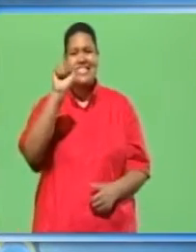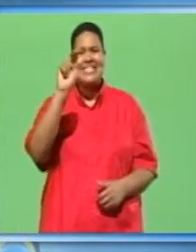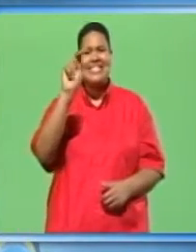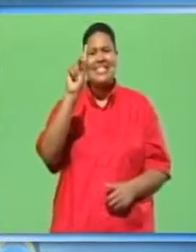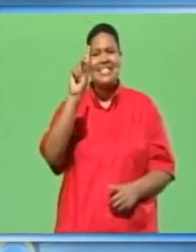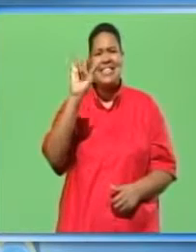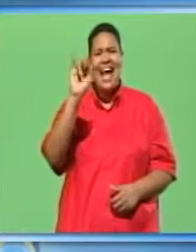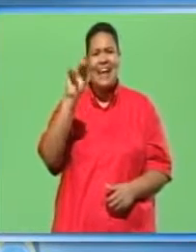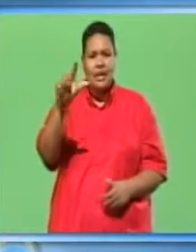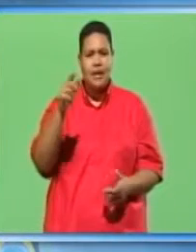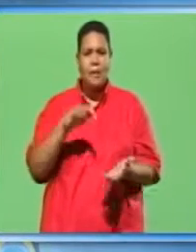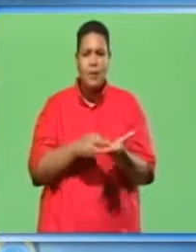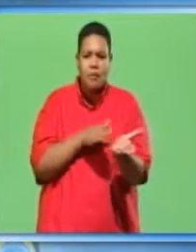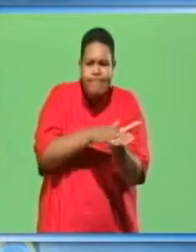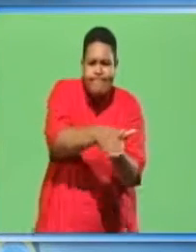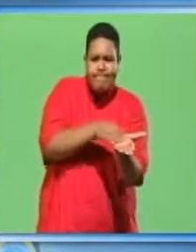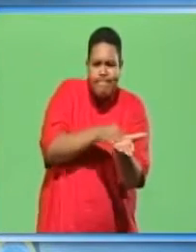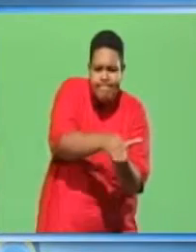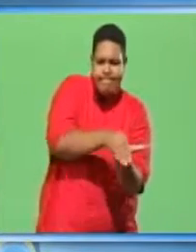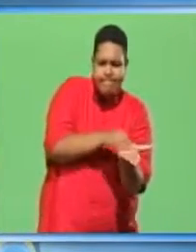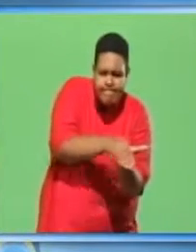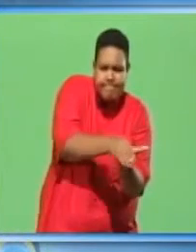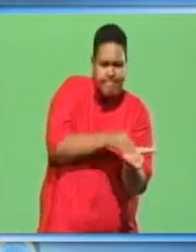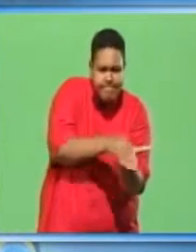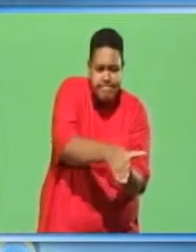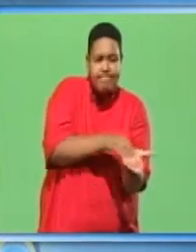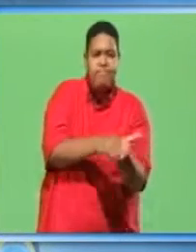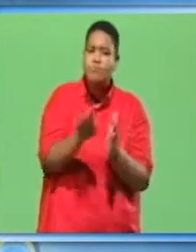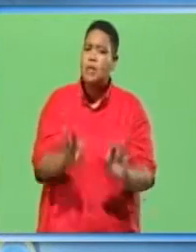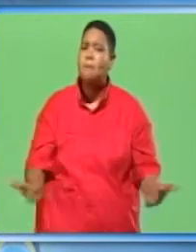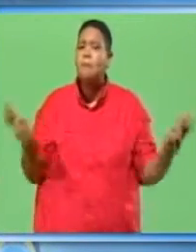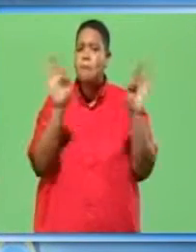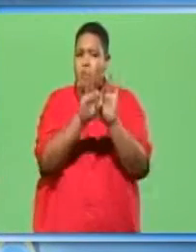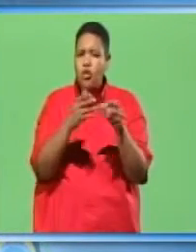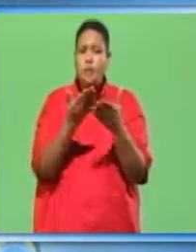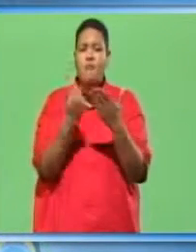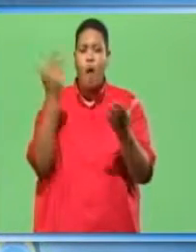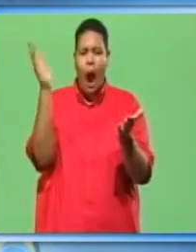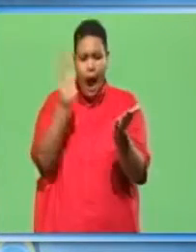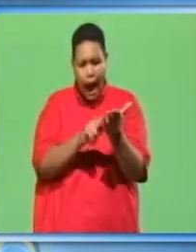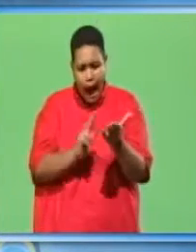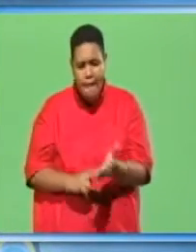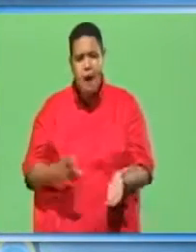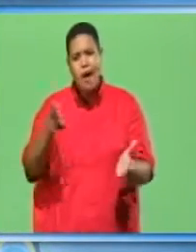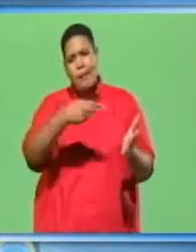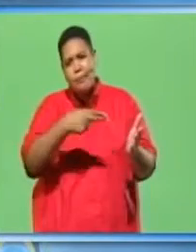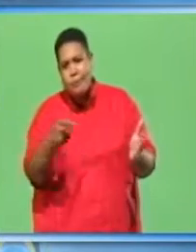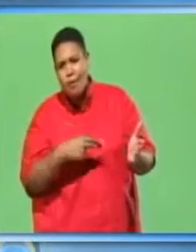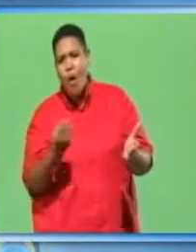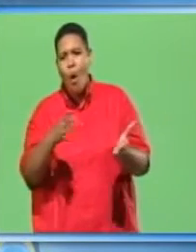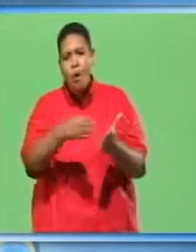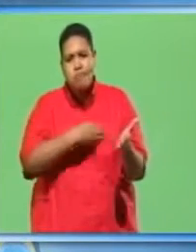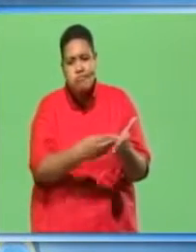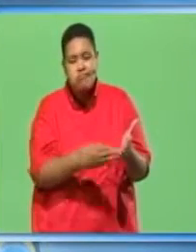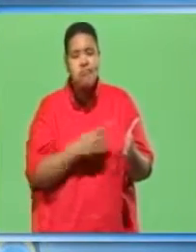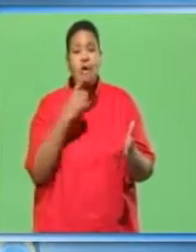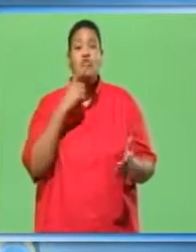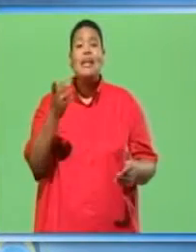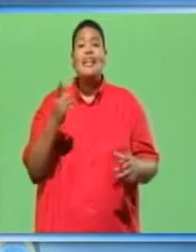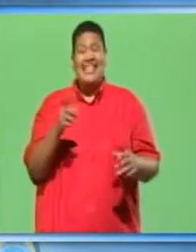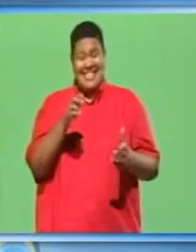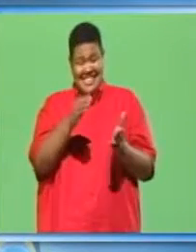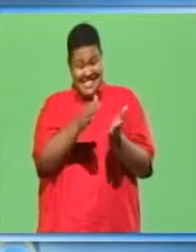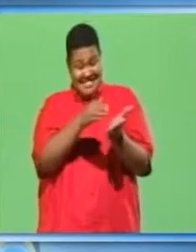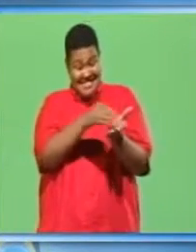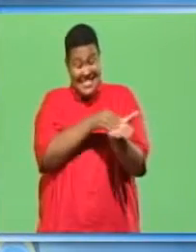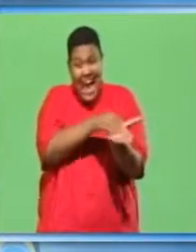It is important to sand the wood before applying any finish. Sand paper is graded depending on the number of sand granules